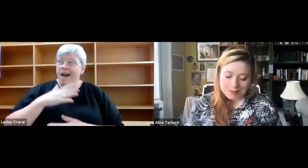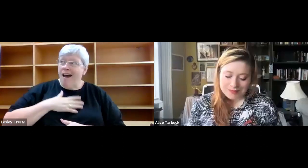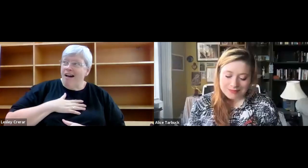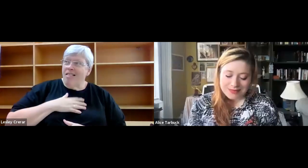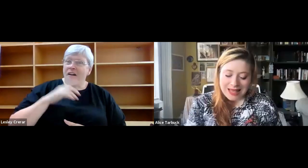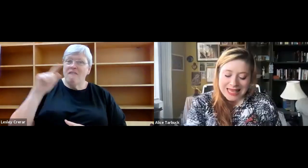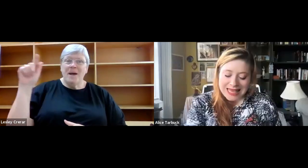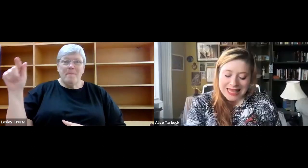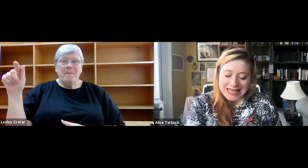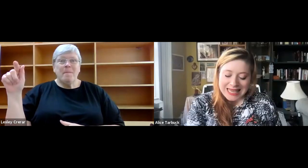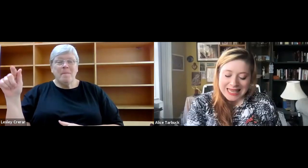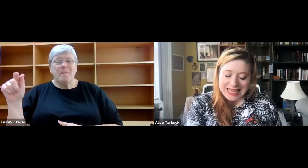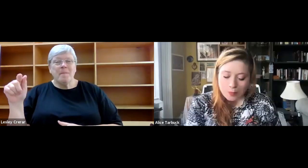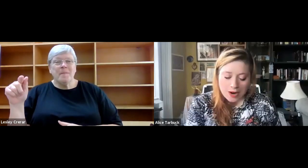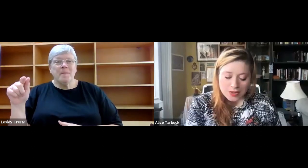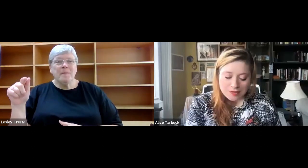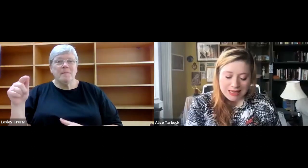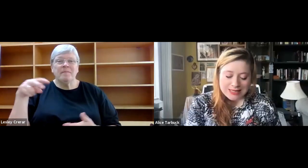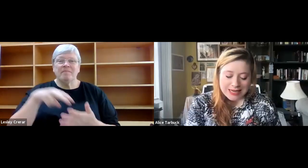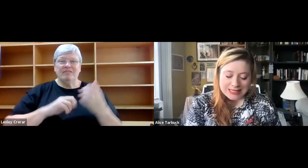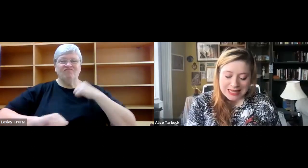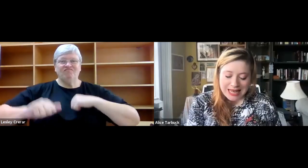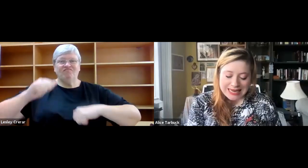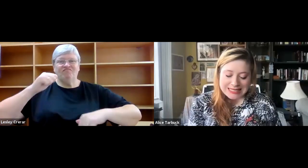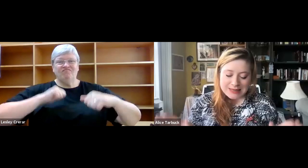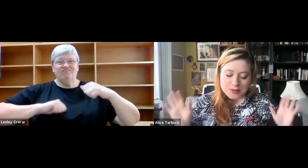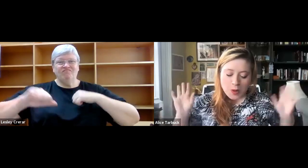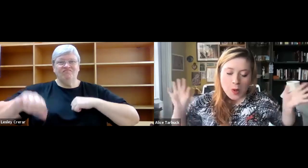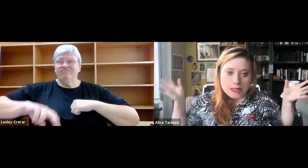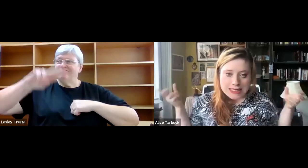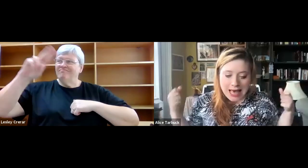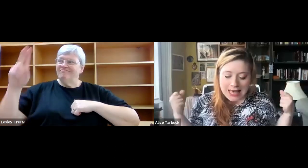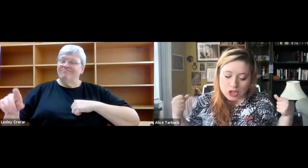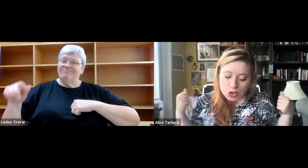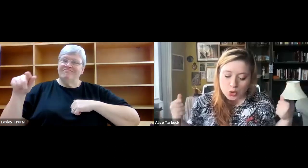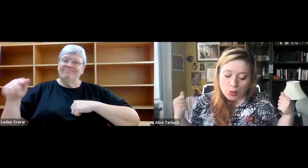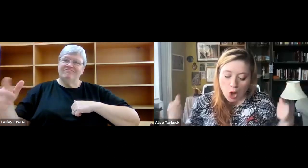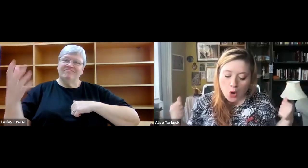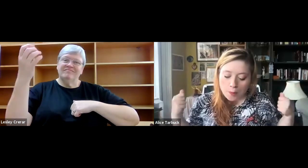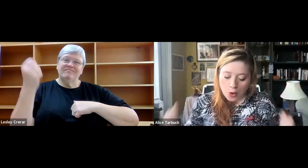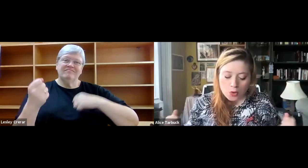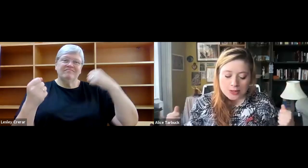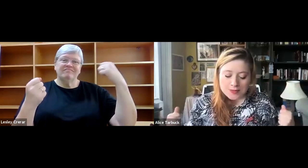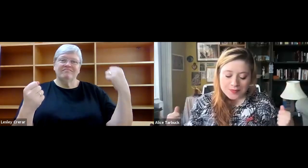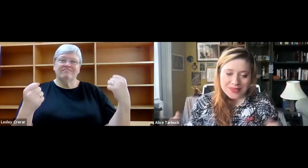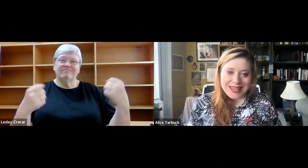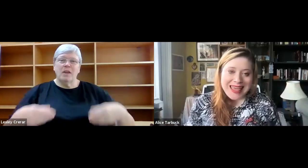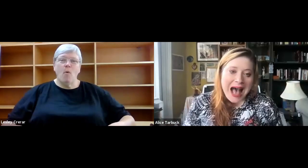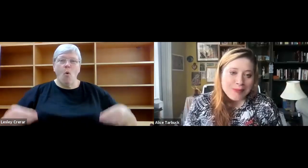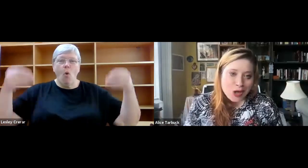with him. He is standing proud on the hillside and he seems to hold in his hand two long poles.